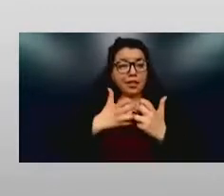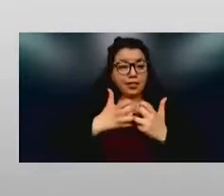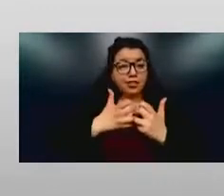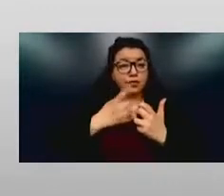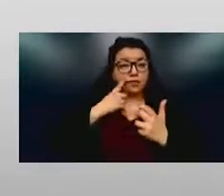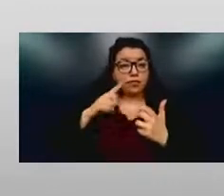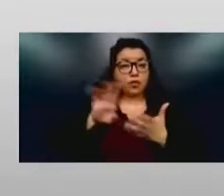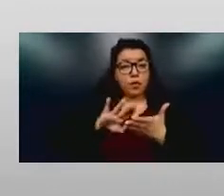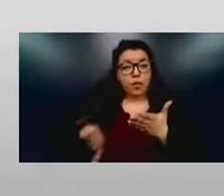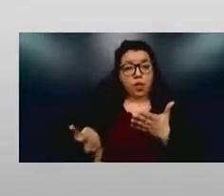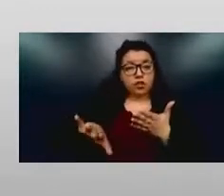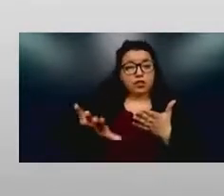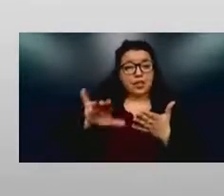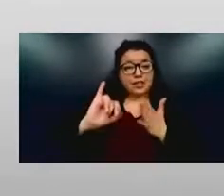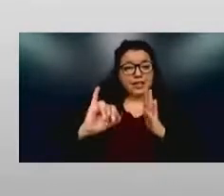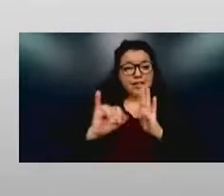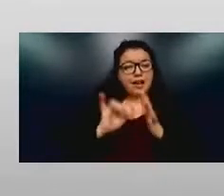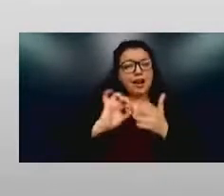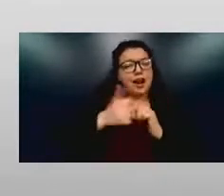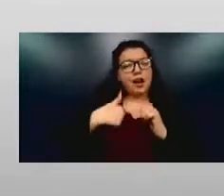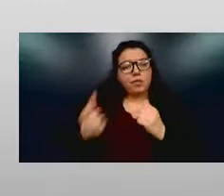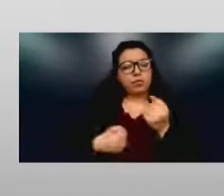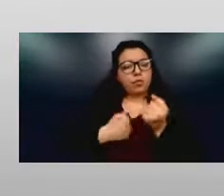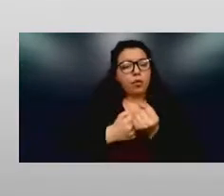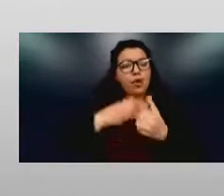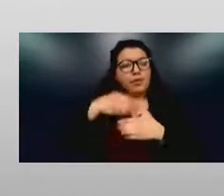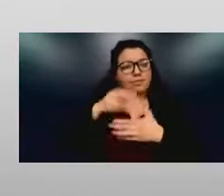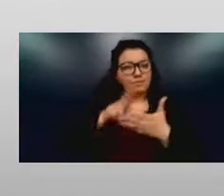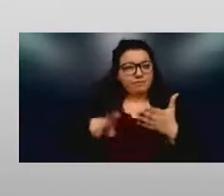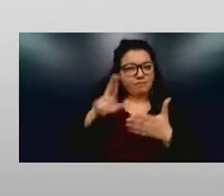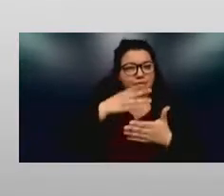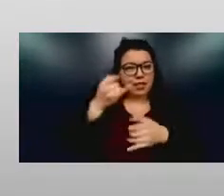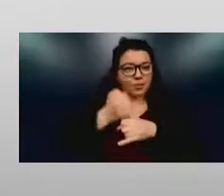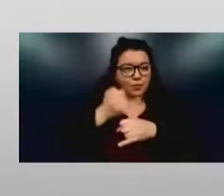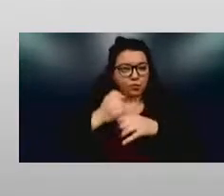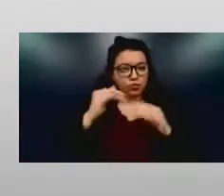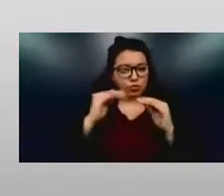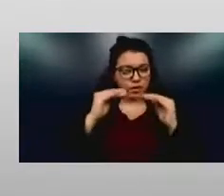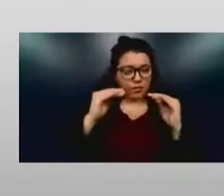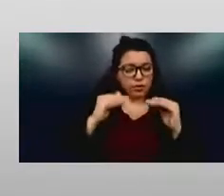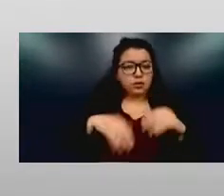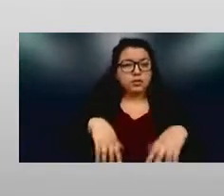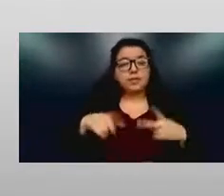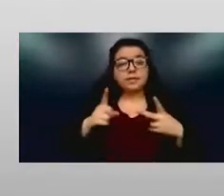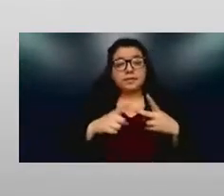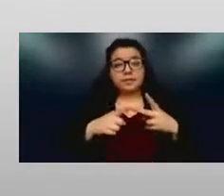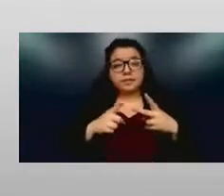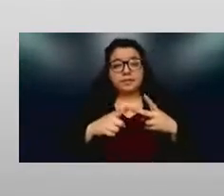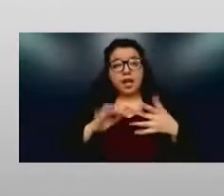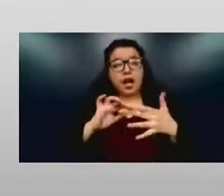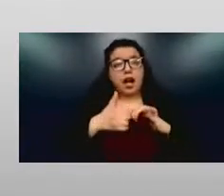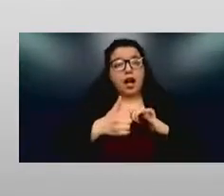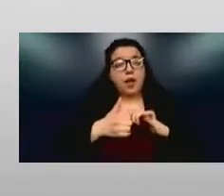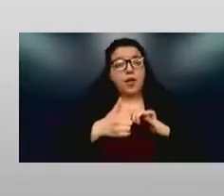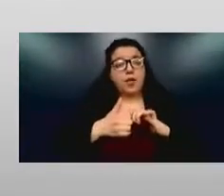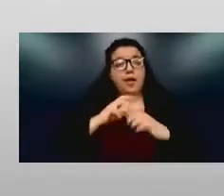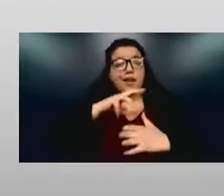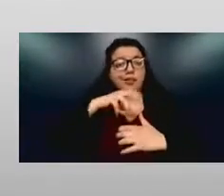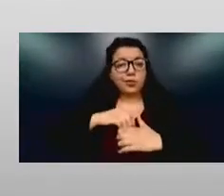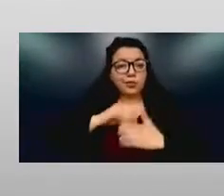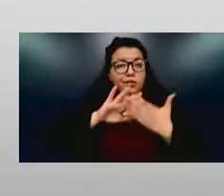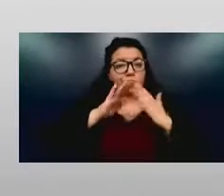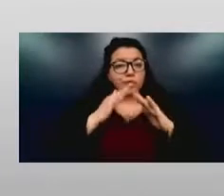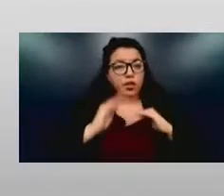an institutional level? And the last question is, how do we approach inclusive community building within the scientific institutions?